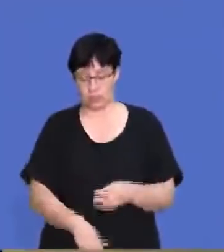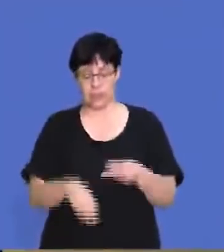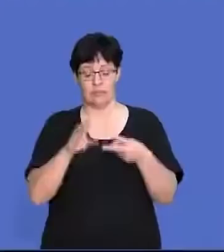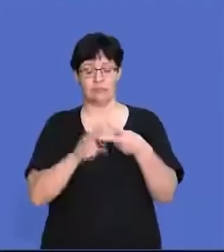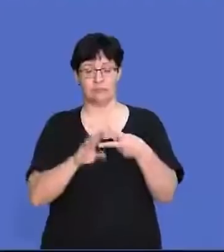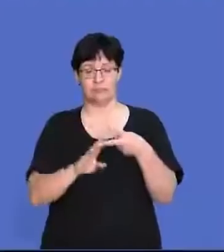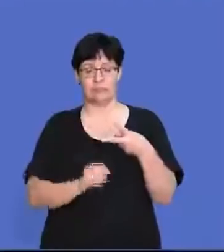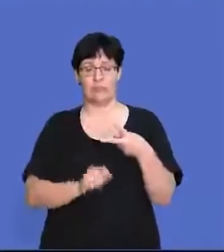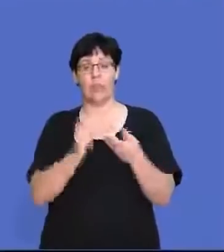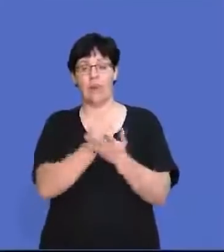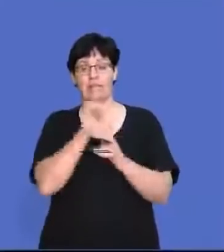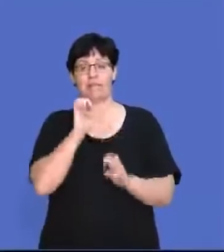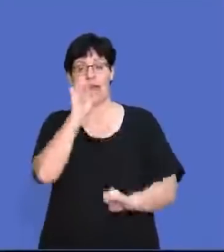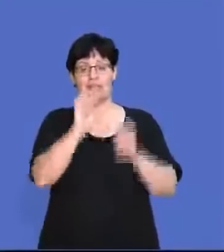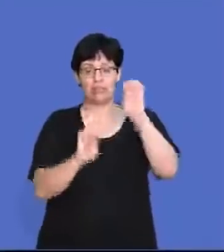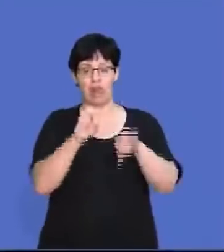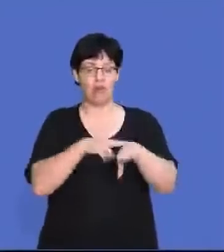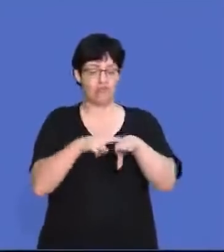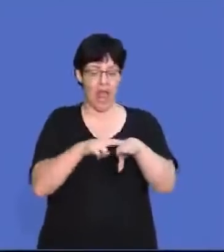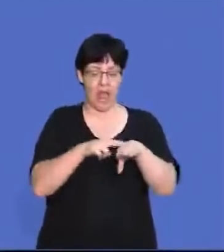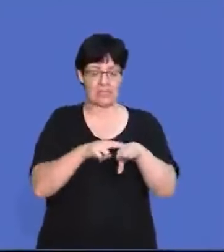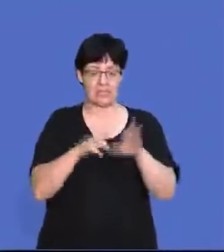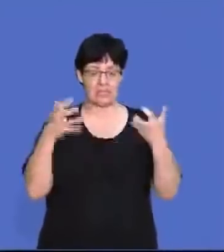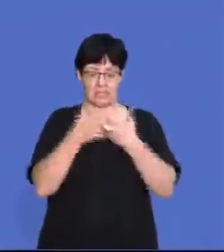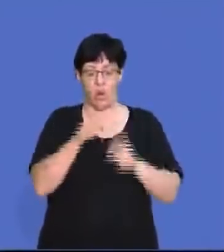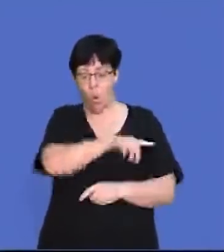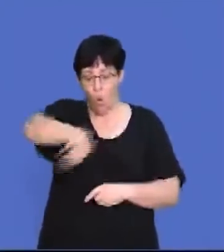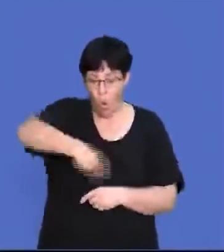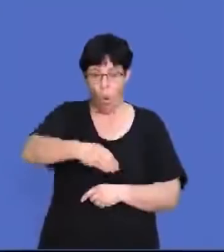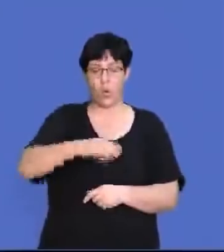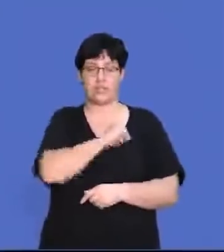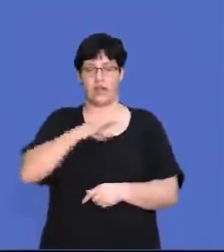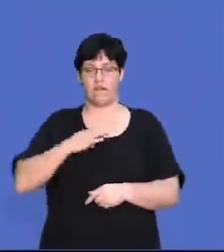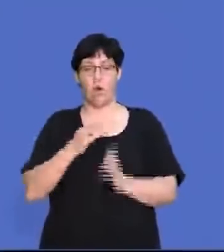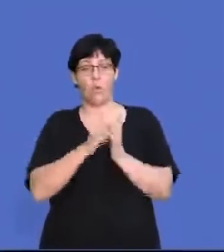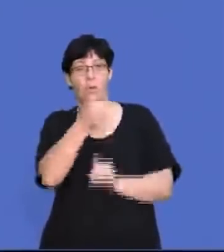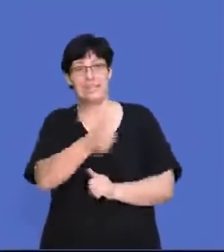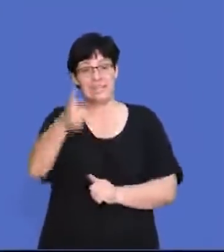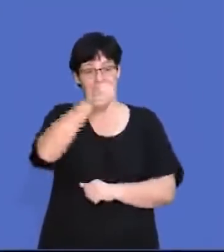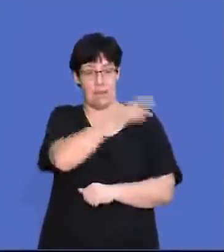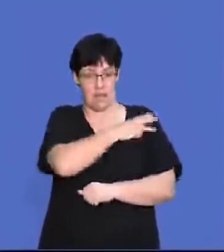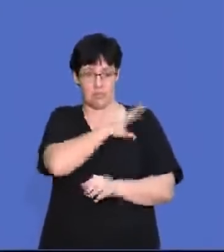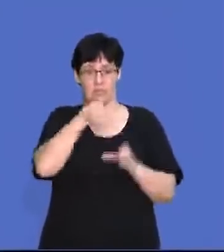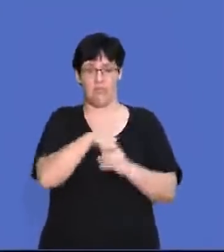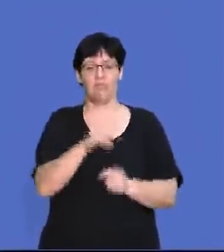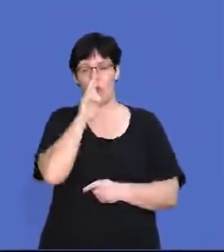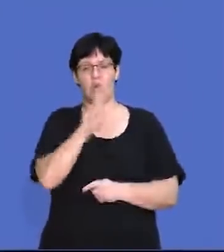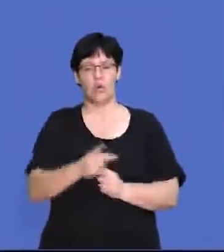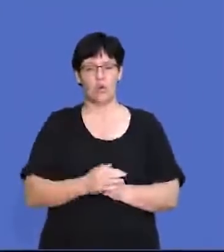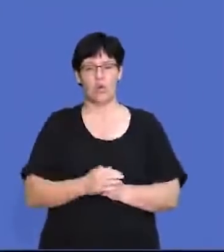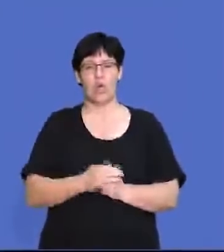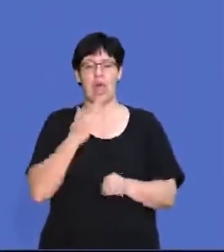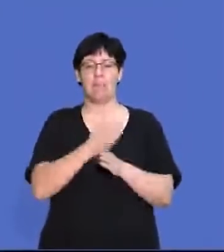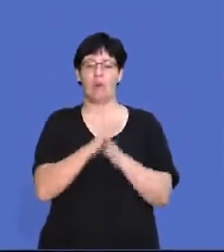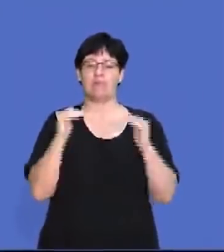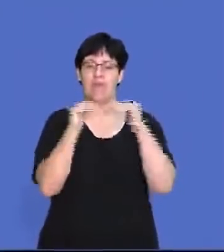are. And we have to assess the racial composition of all employees, including senior management. So if we look